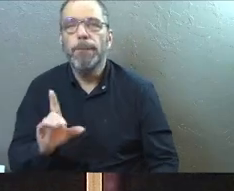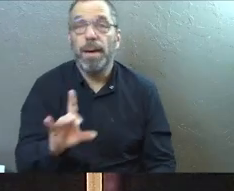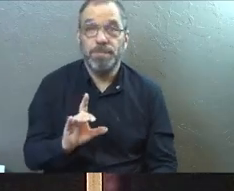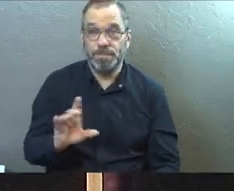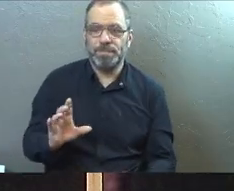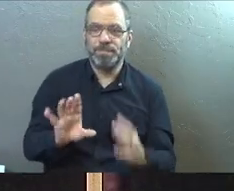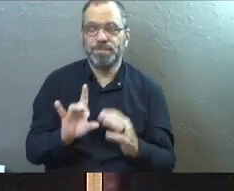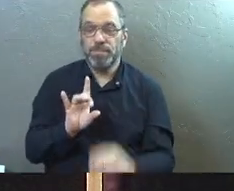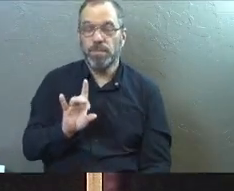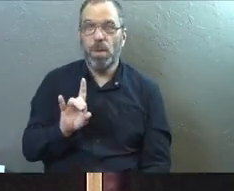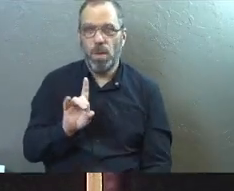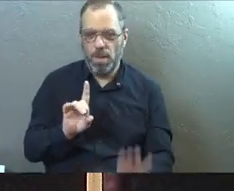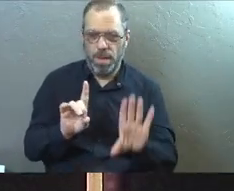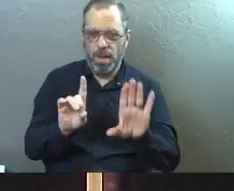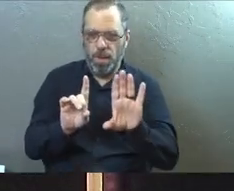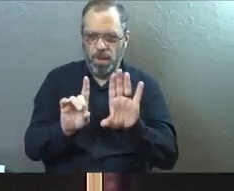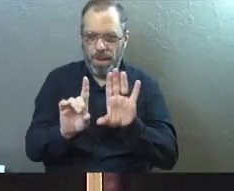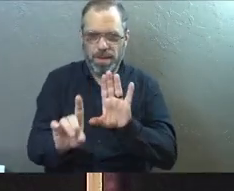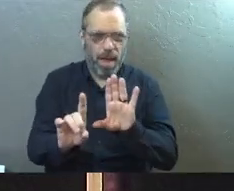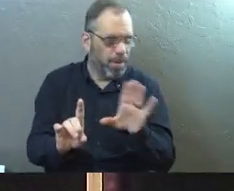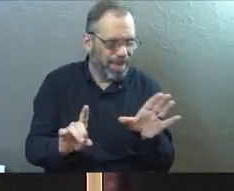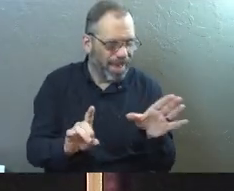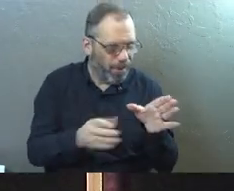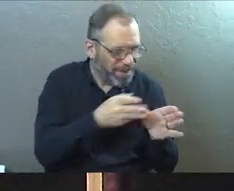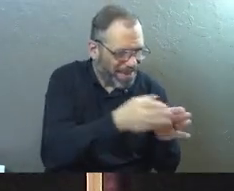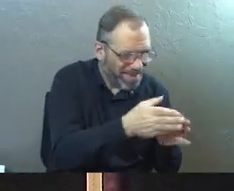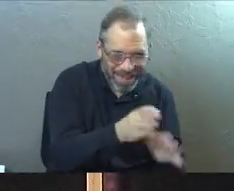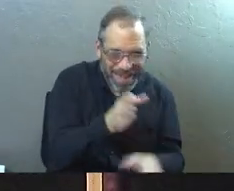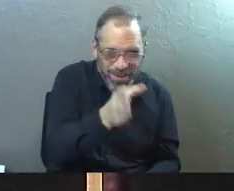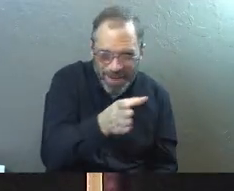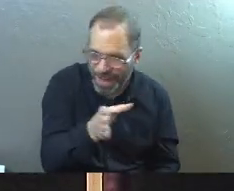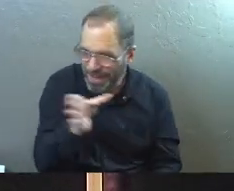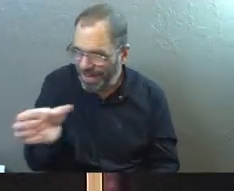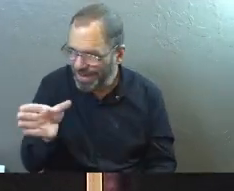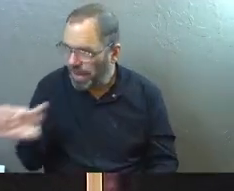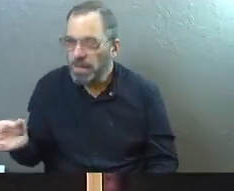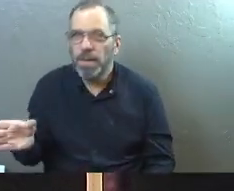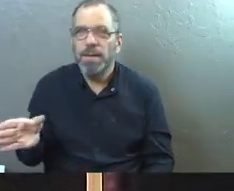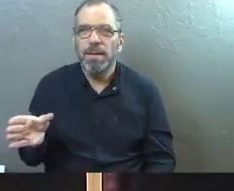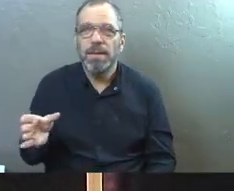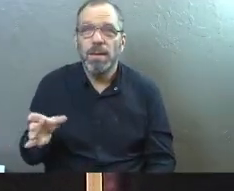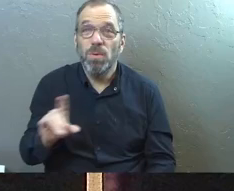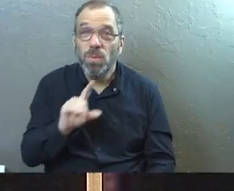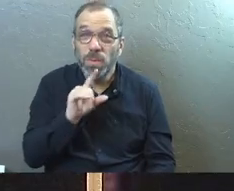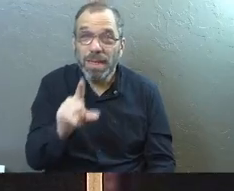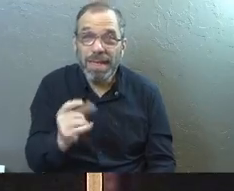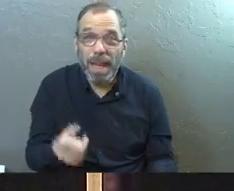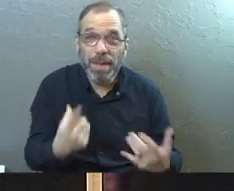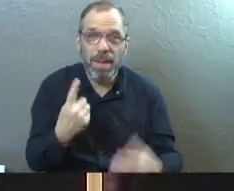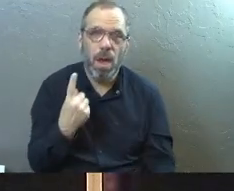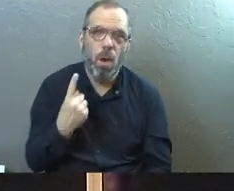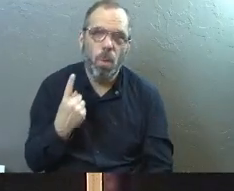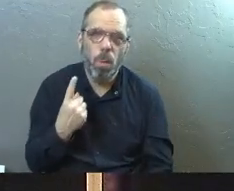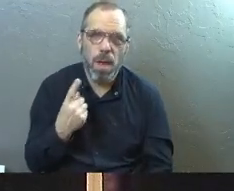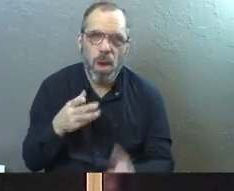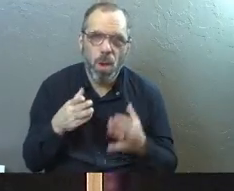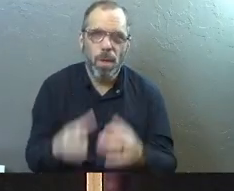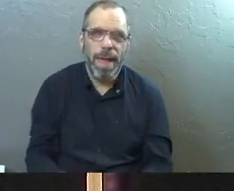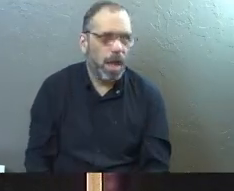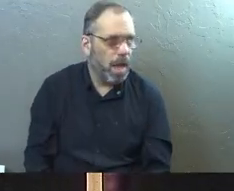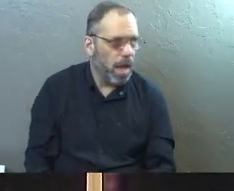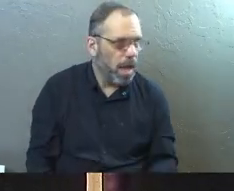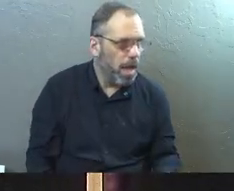But if you go through the mirror maze, it looks like there's a lot of different ways to go, right? How many ways to go is there actually? One way.